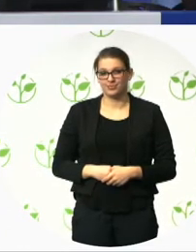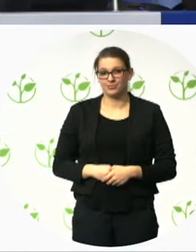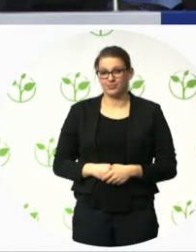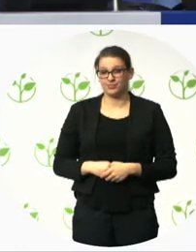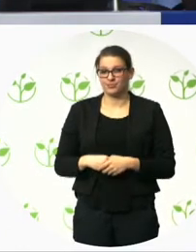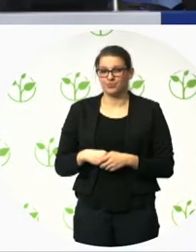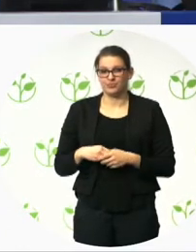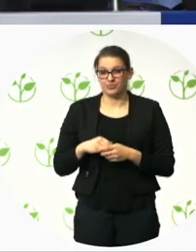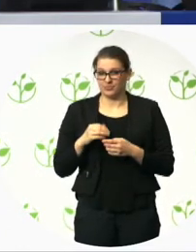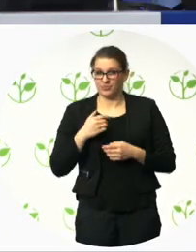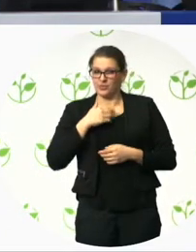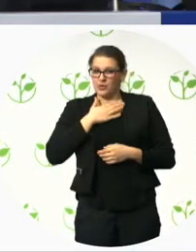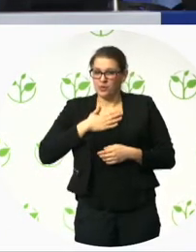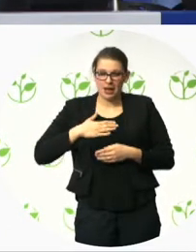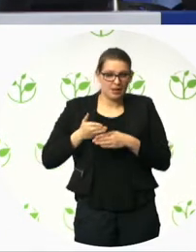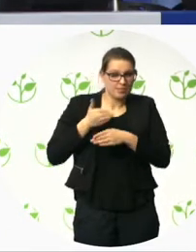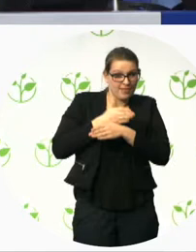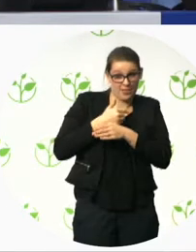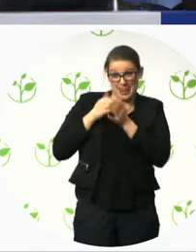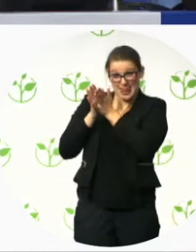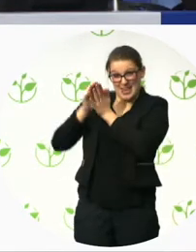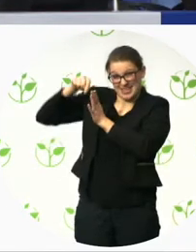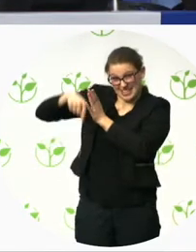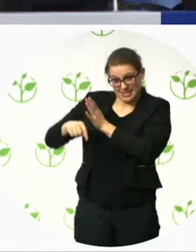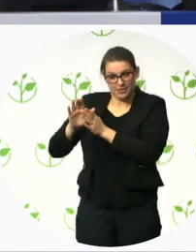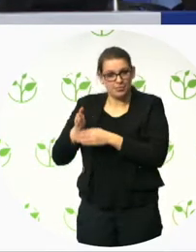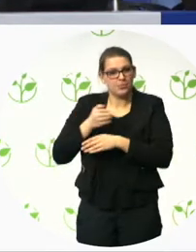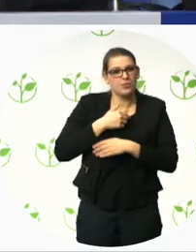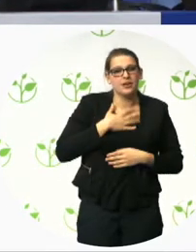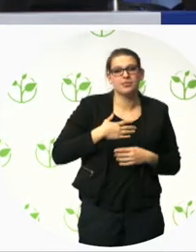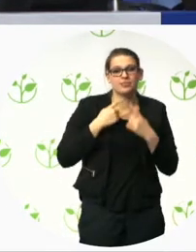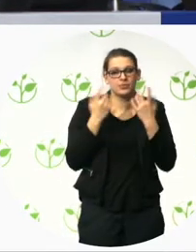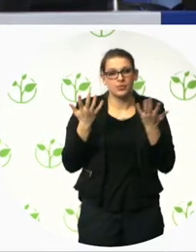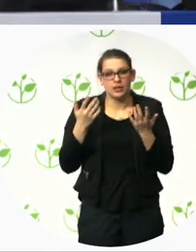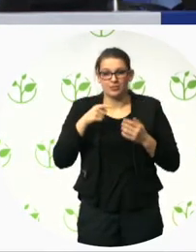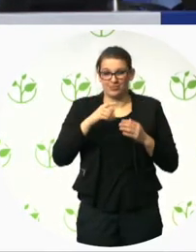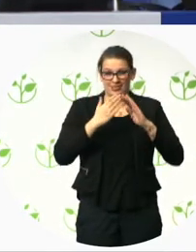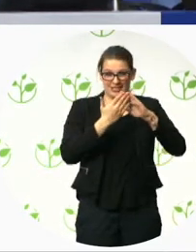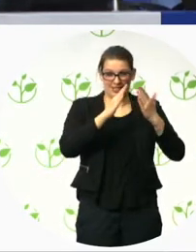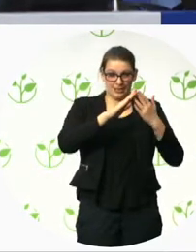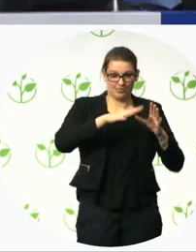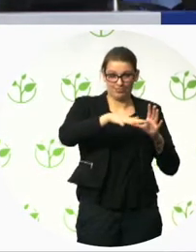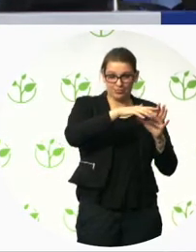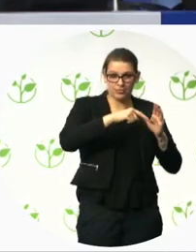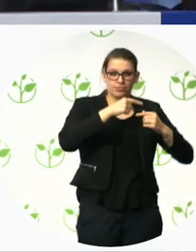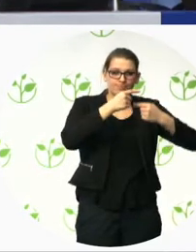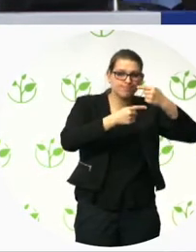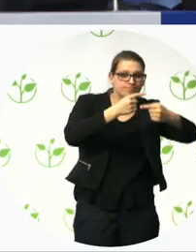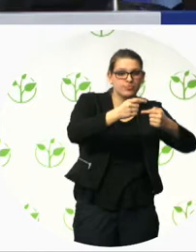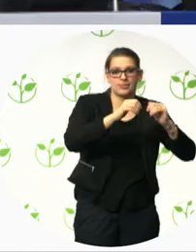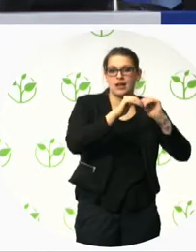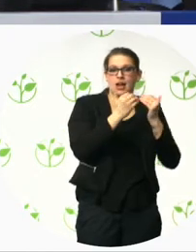first, uh, the new urban development project, which is called Mitte Altona. In English you would say Midtown Altona.